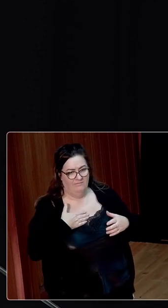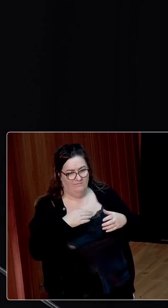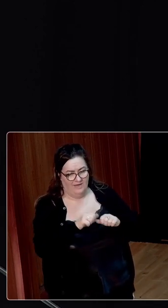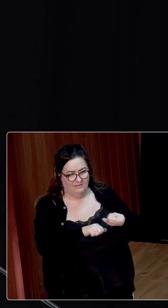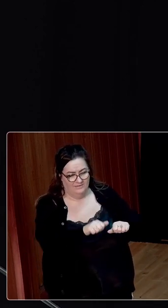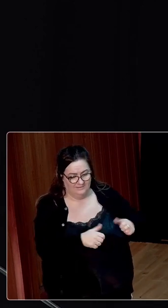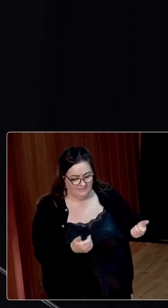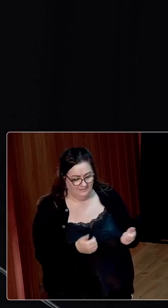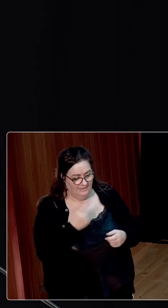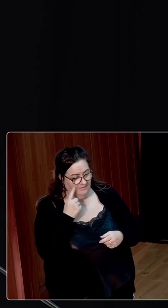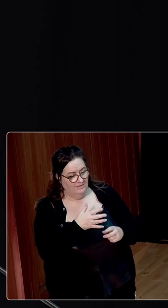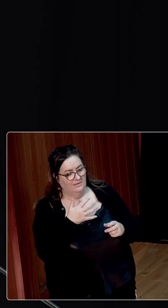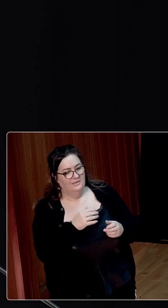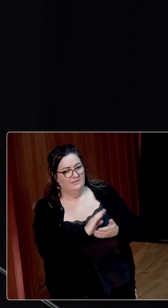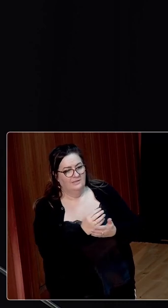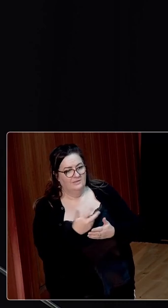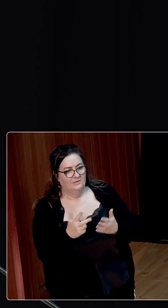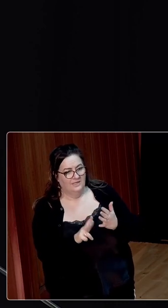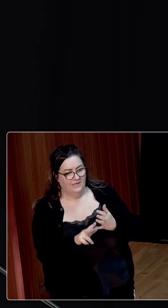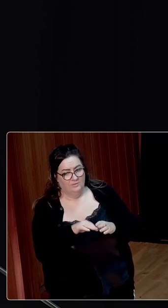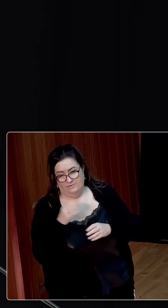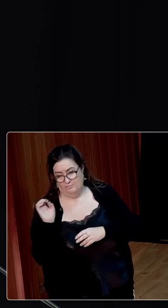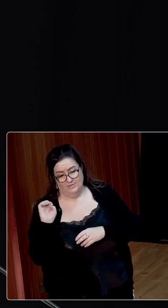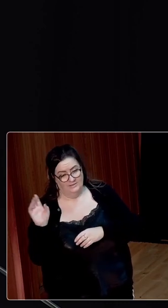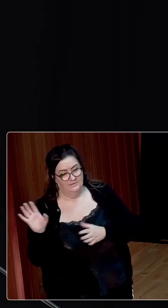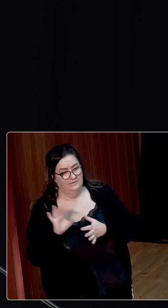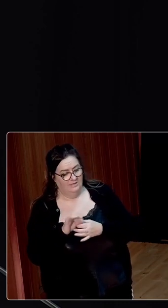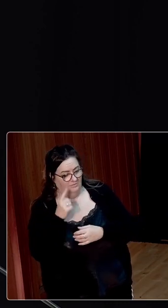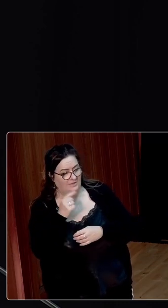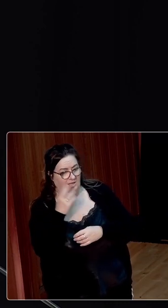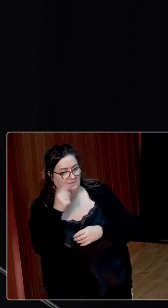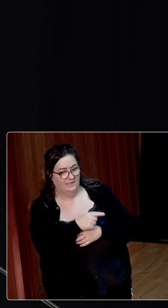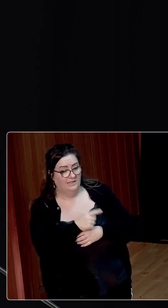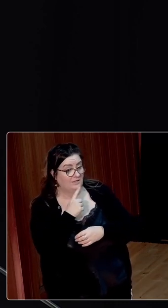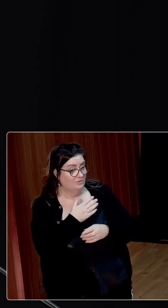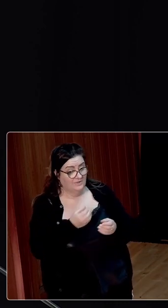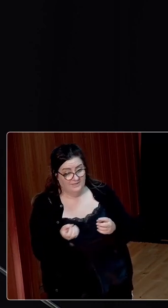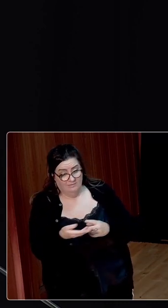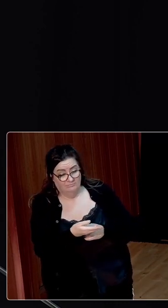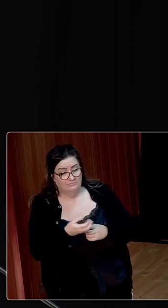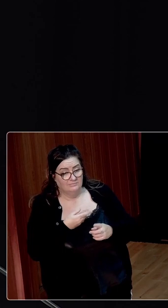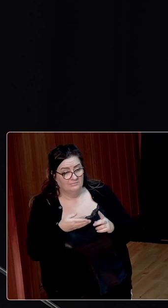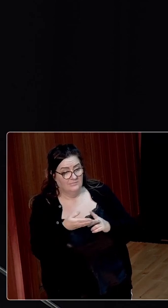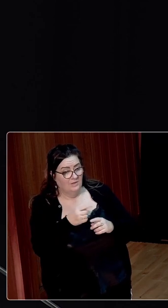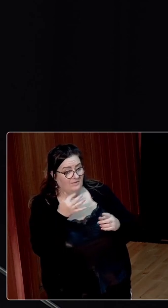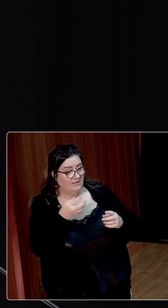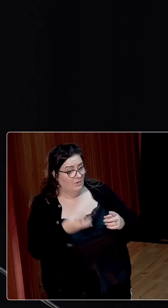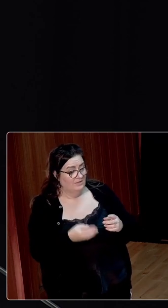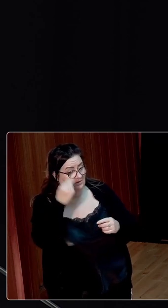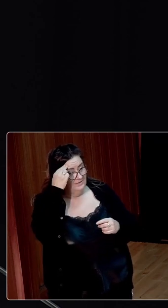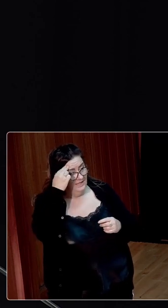recognised in the 1938 trade agreements with Britain. I just want to say in passing that if anybody wants to